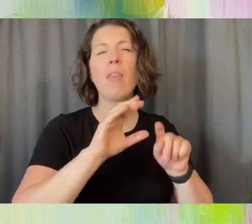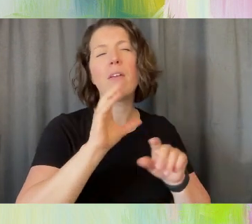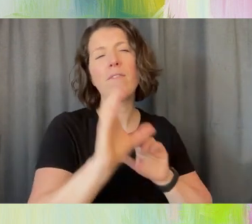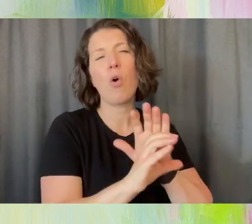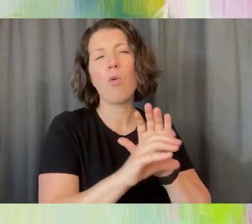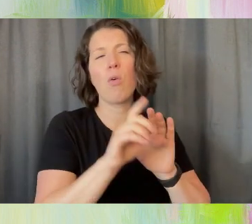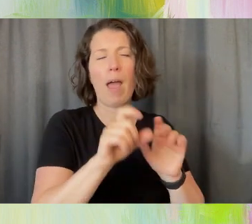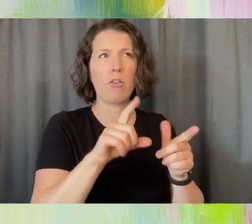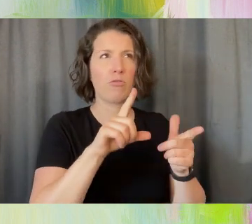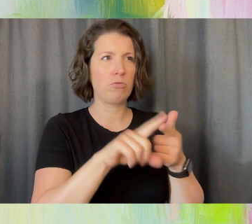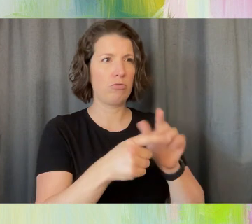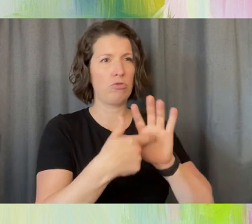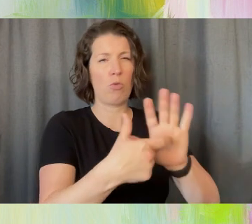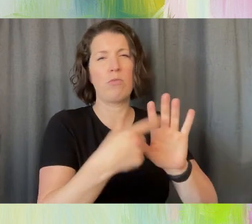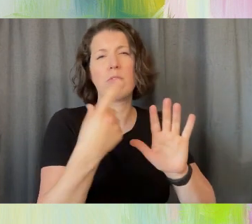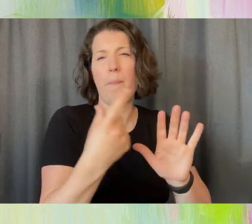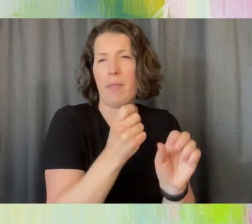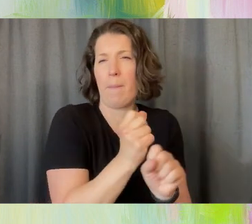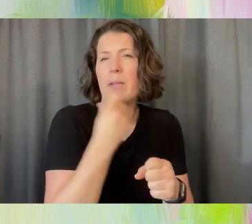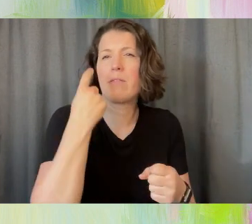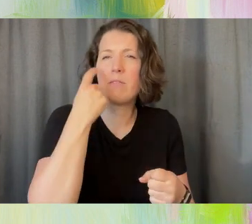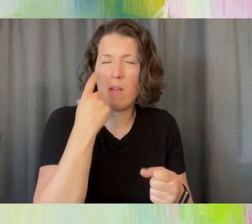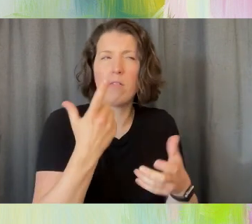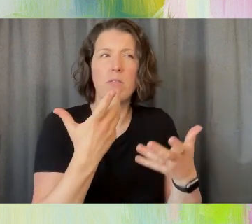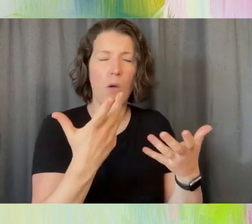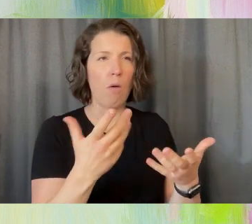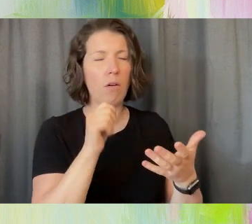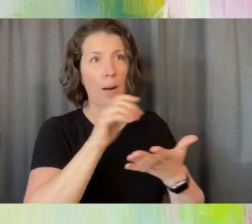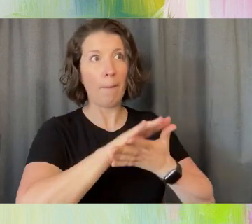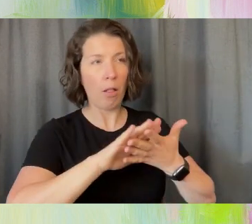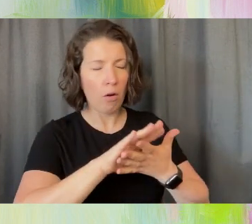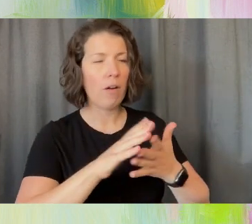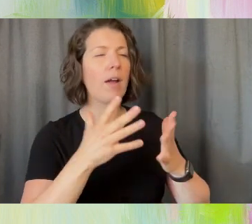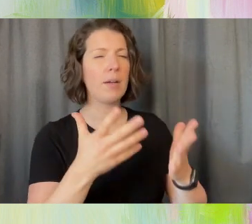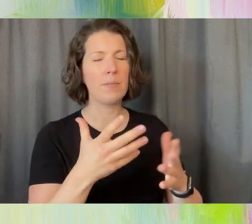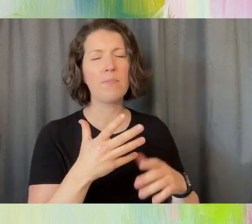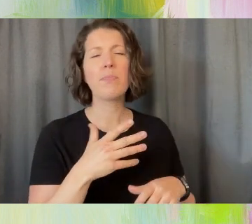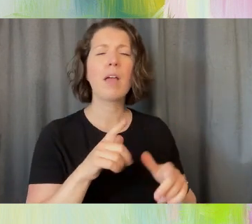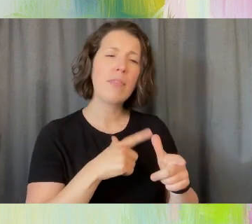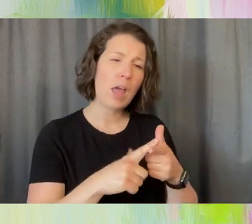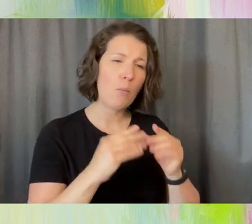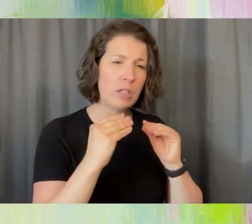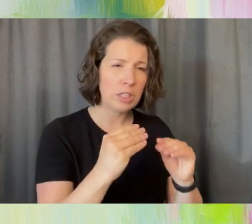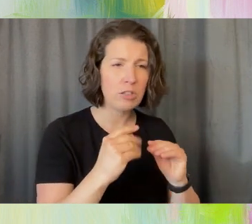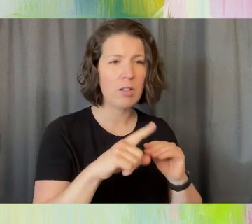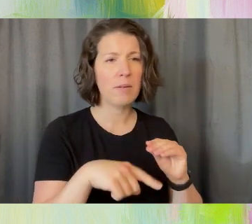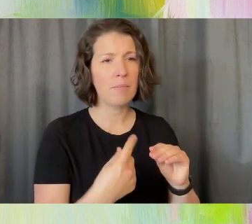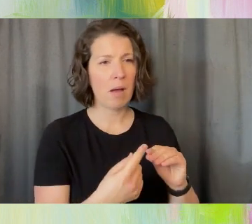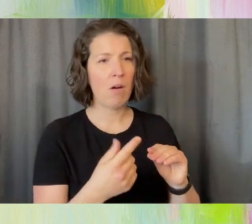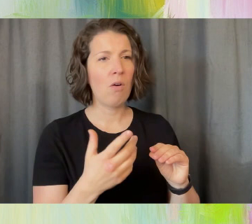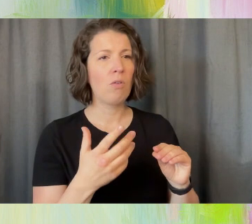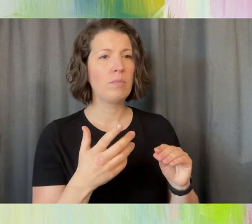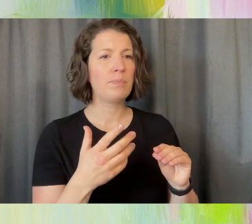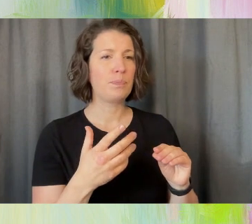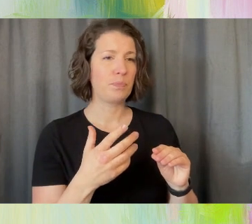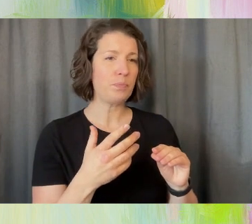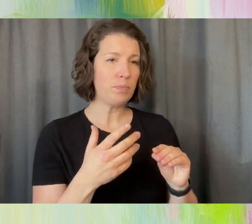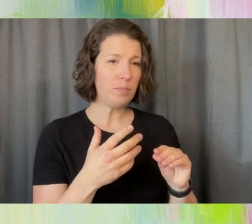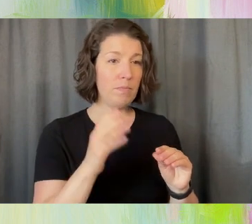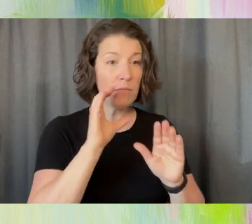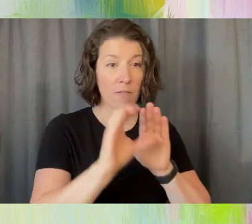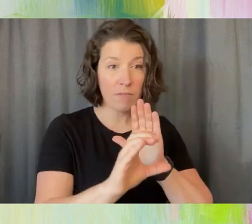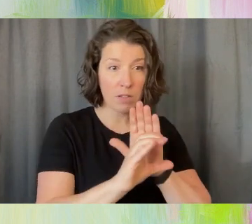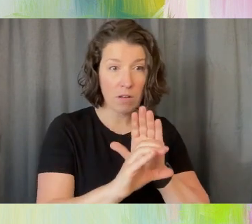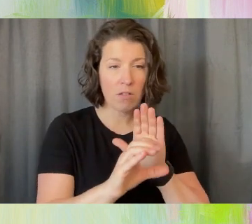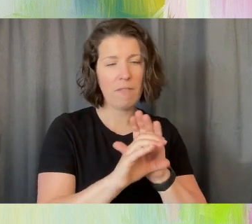sense in some ways. And then we also train them about ethics of photography, how do you apply that to